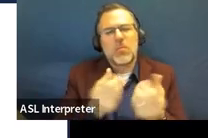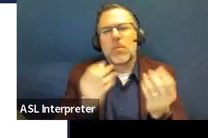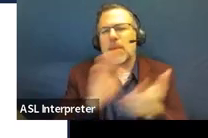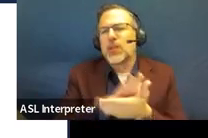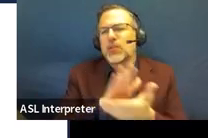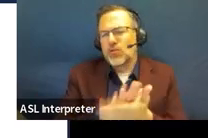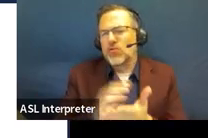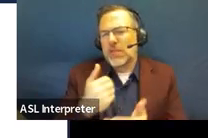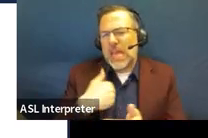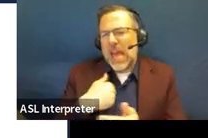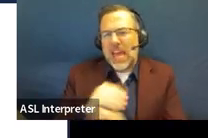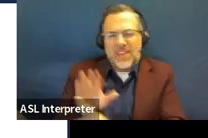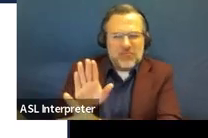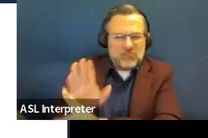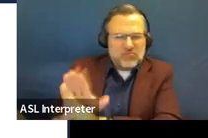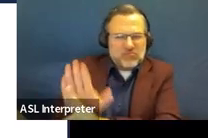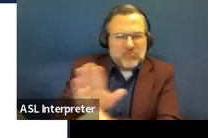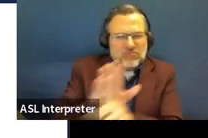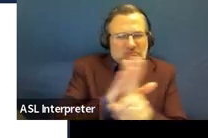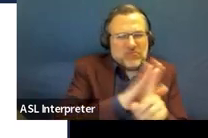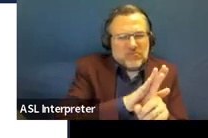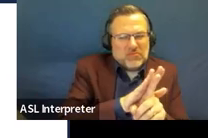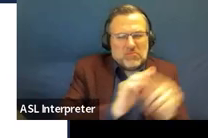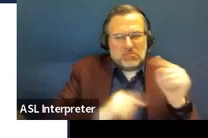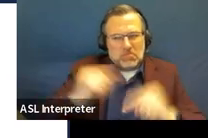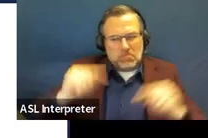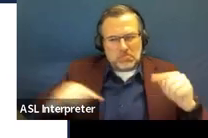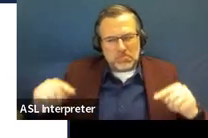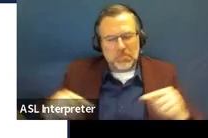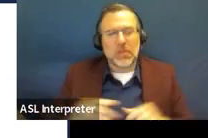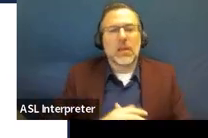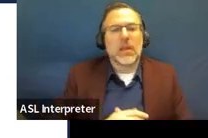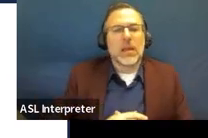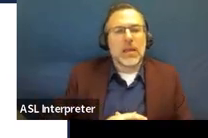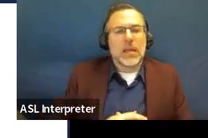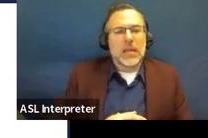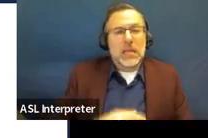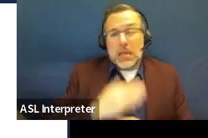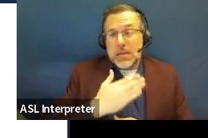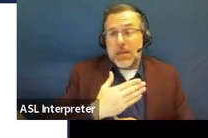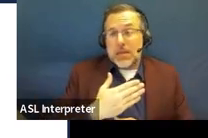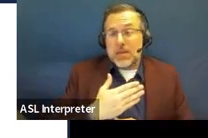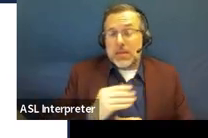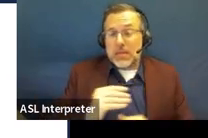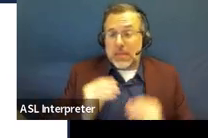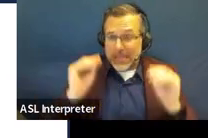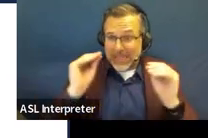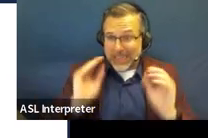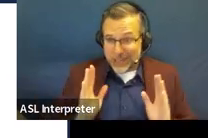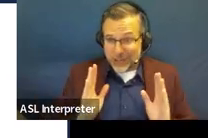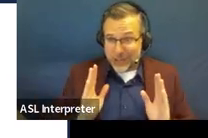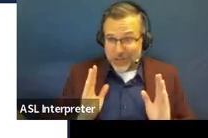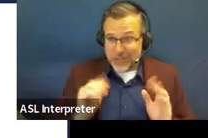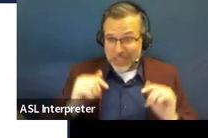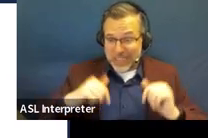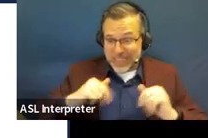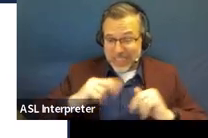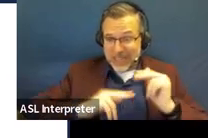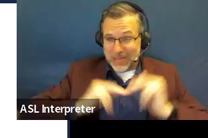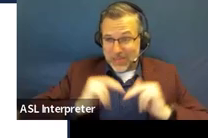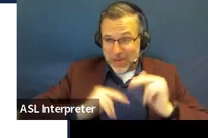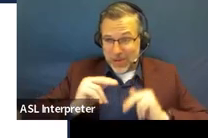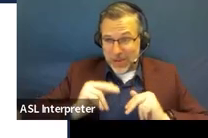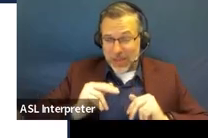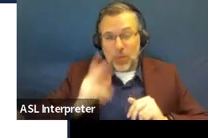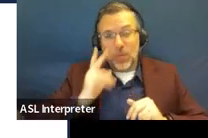own formats that they like to use. I know my teachers in my buildings would see me coming about a week to